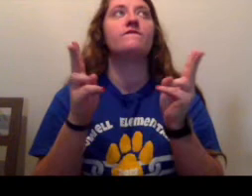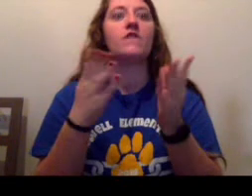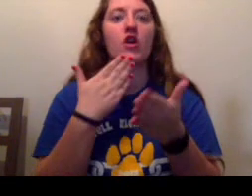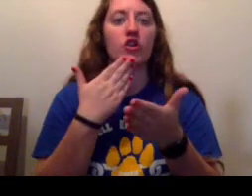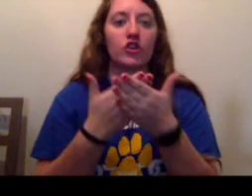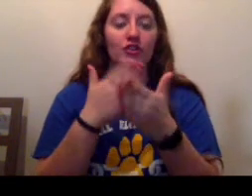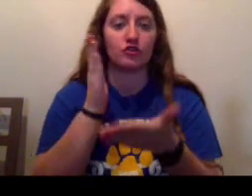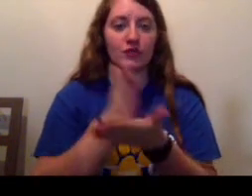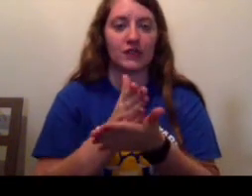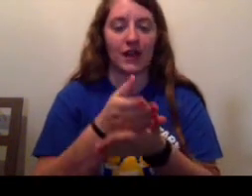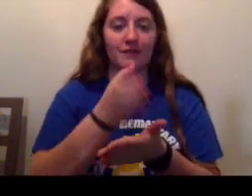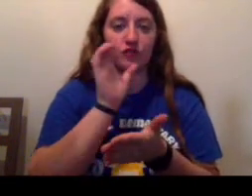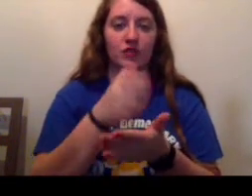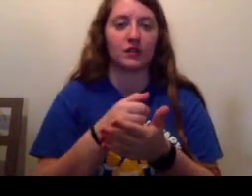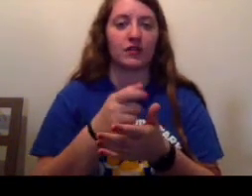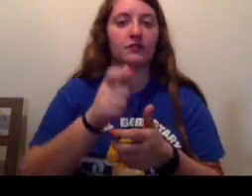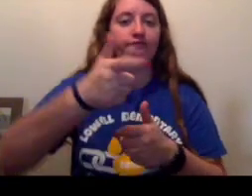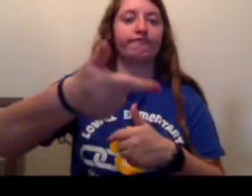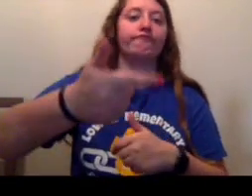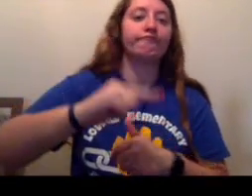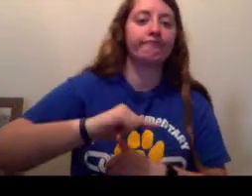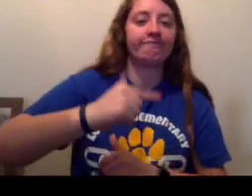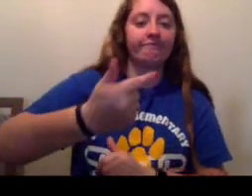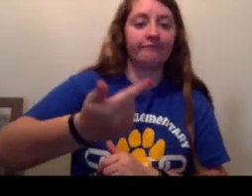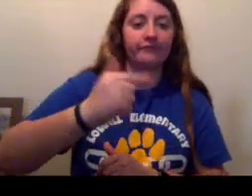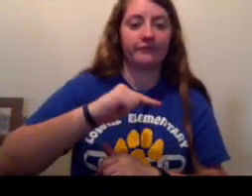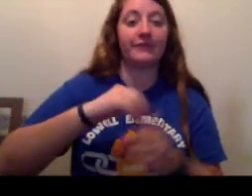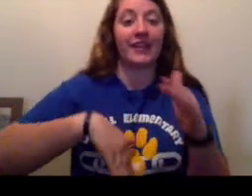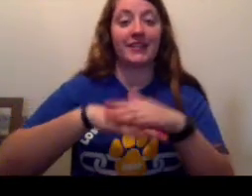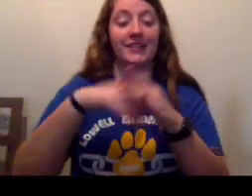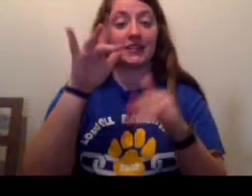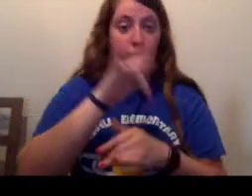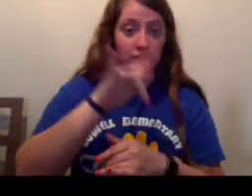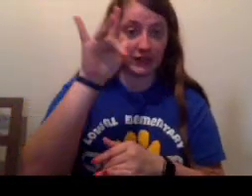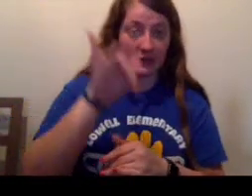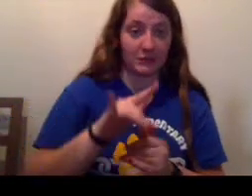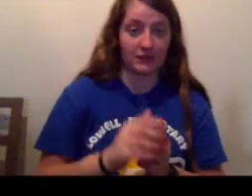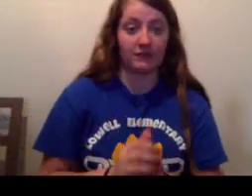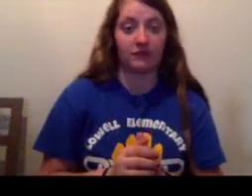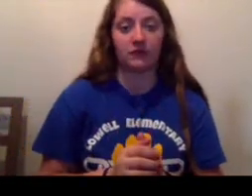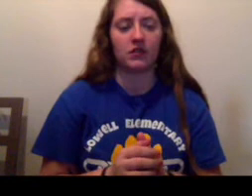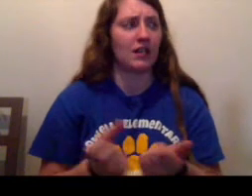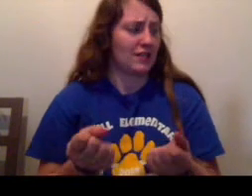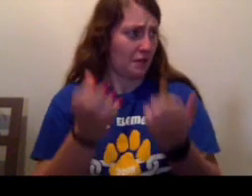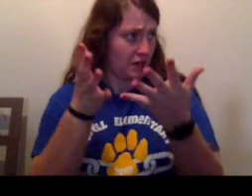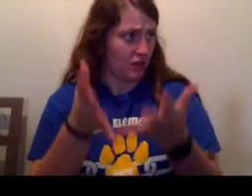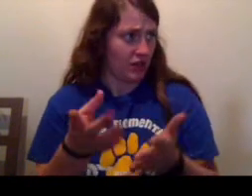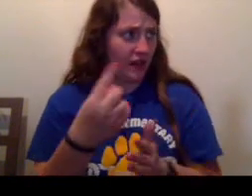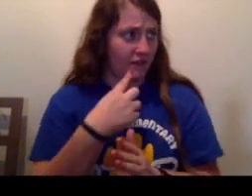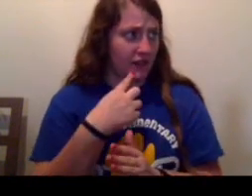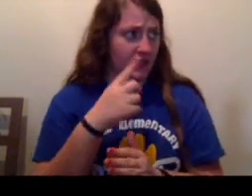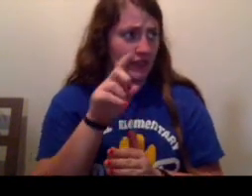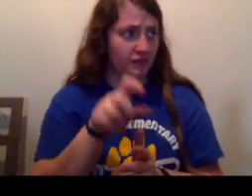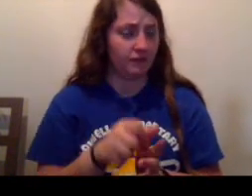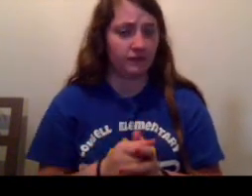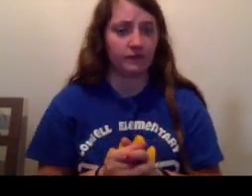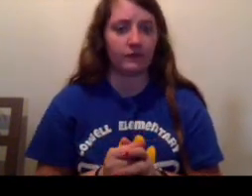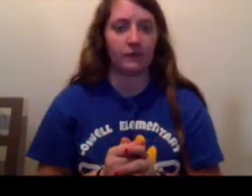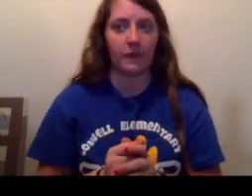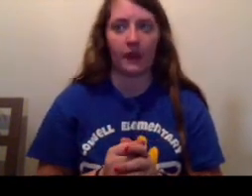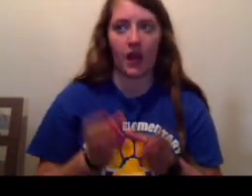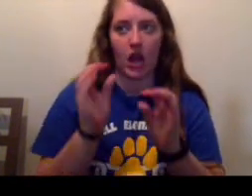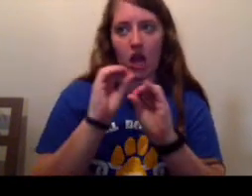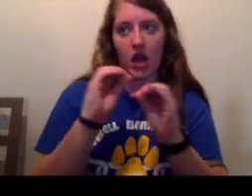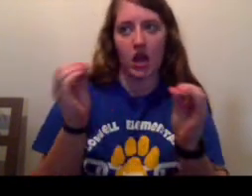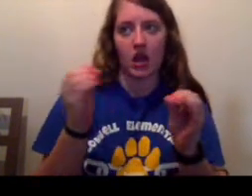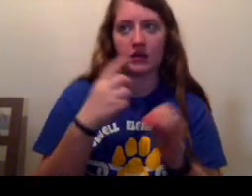resist. They passed the jar back and forth until it was empty. How many are left, he asked. None,